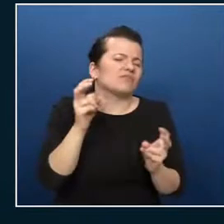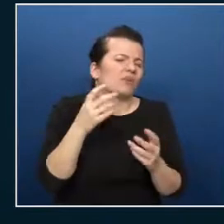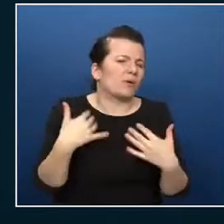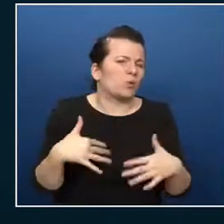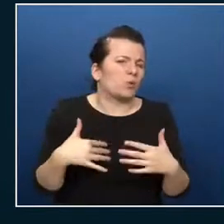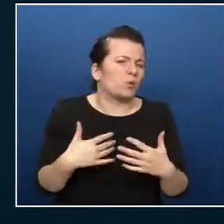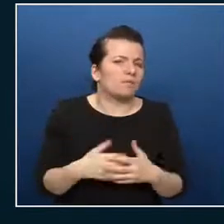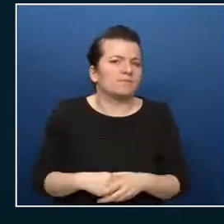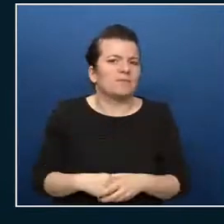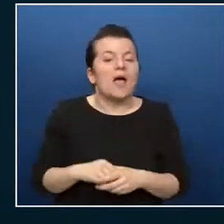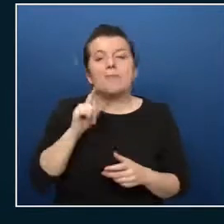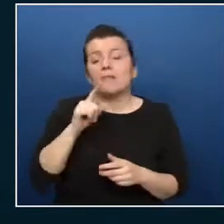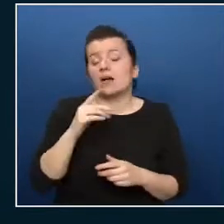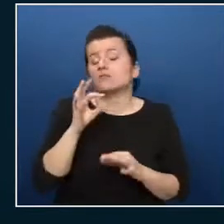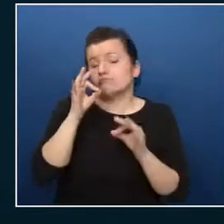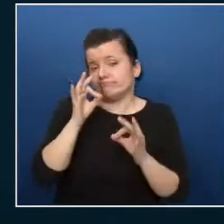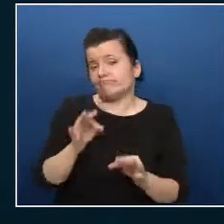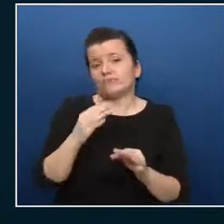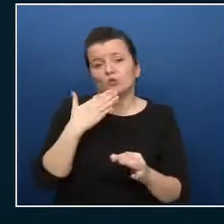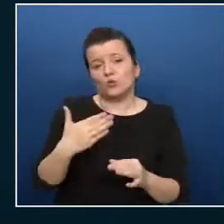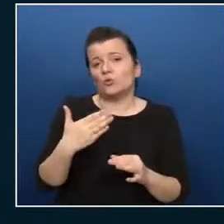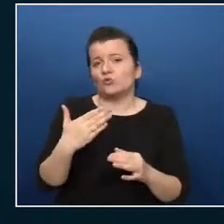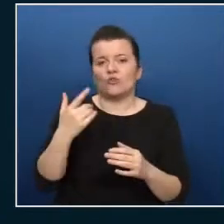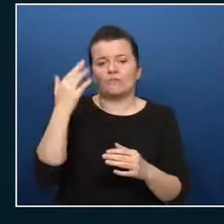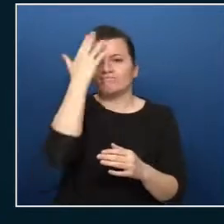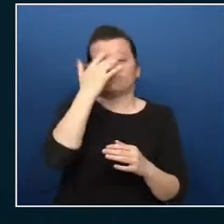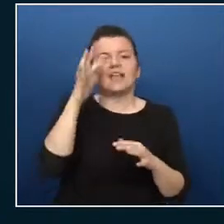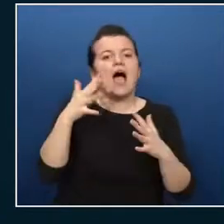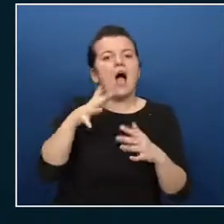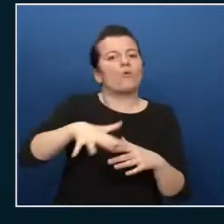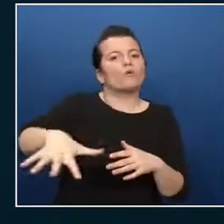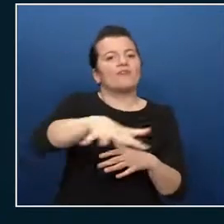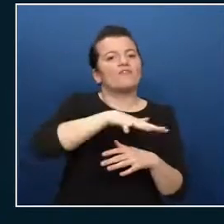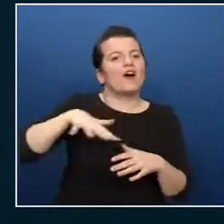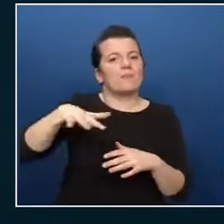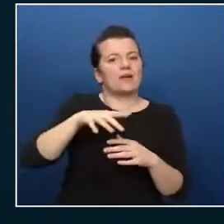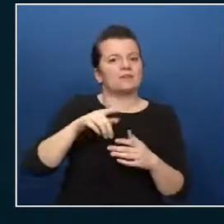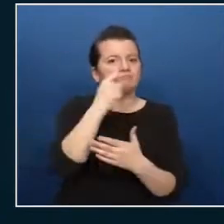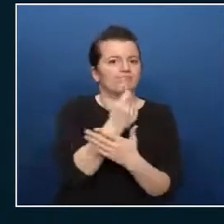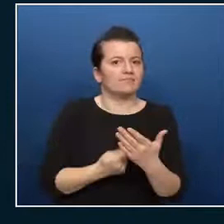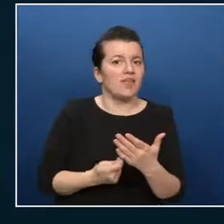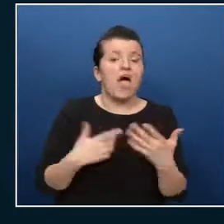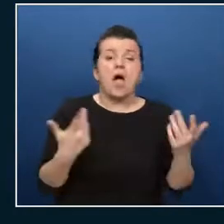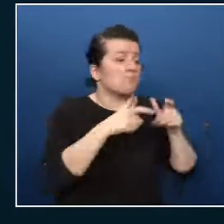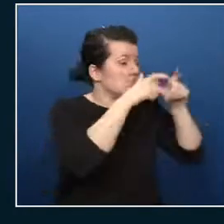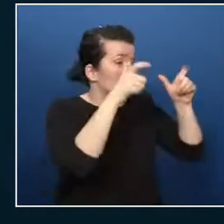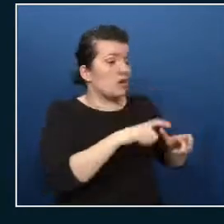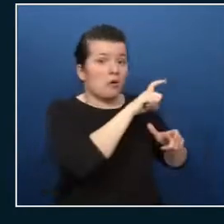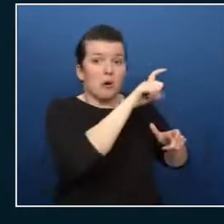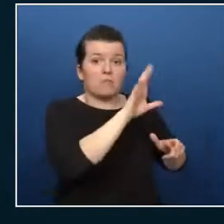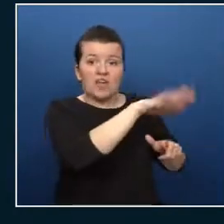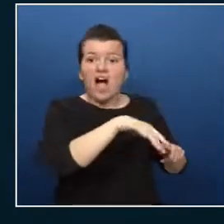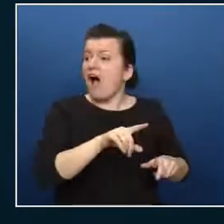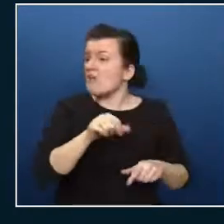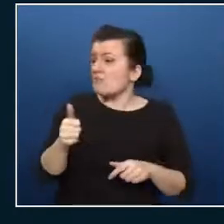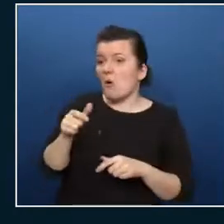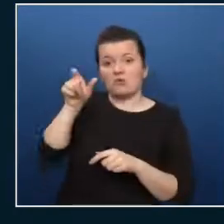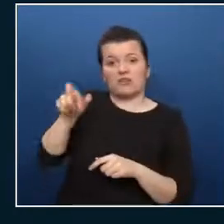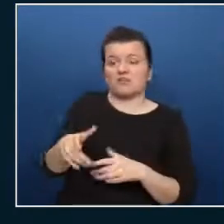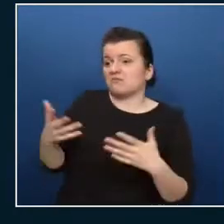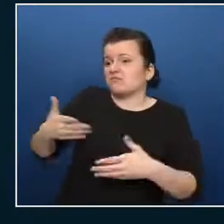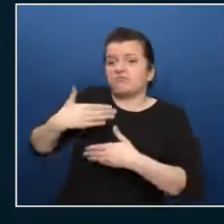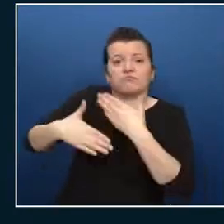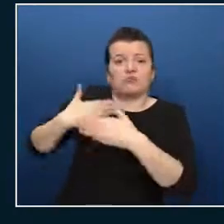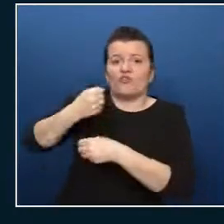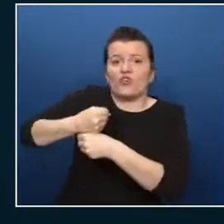right approach to design your environment even if you're not an enterprise because because you see everybody struggling like